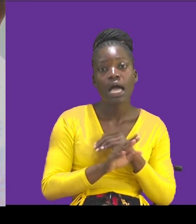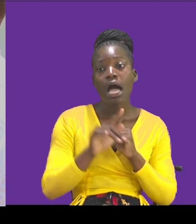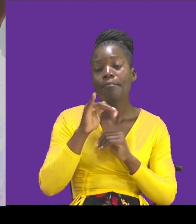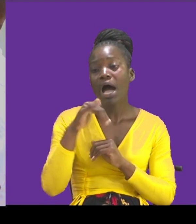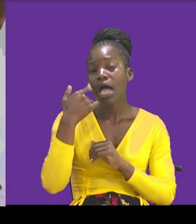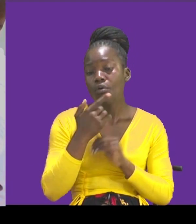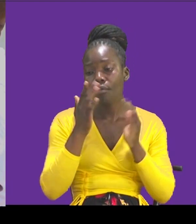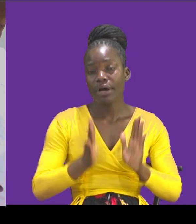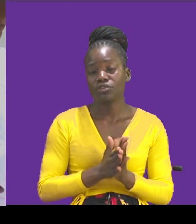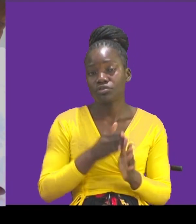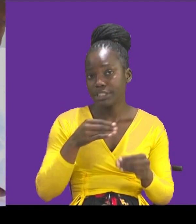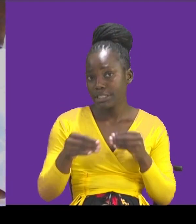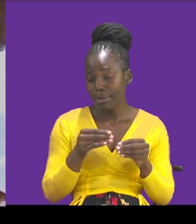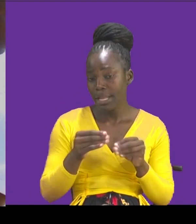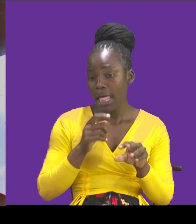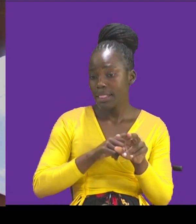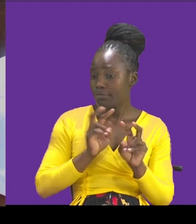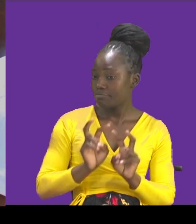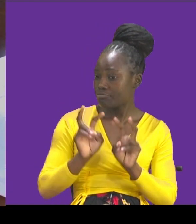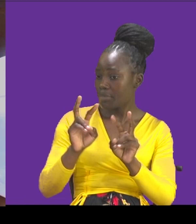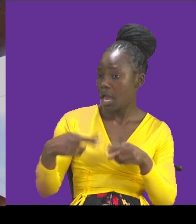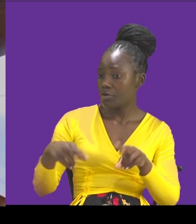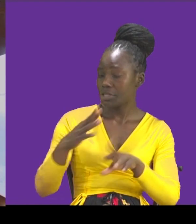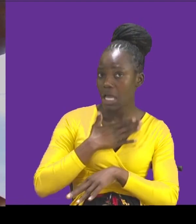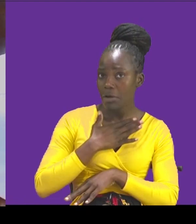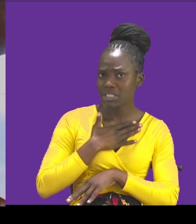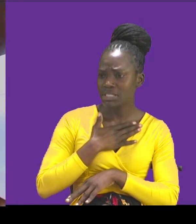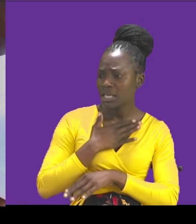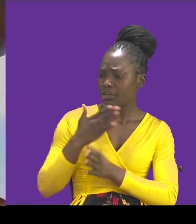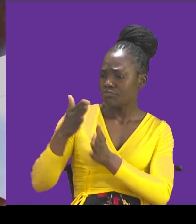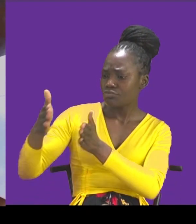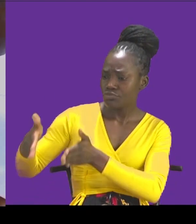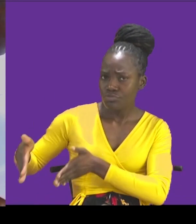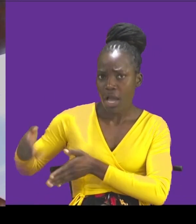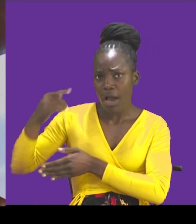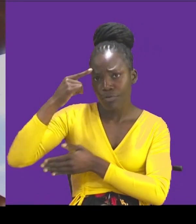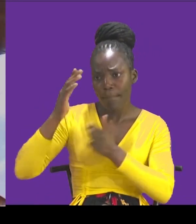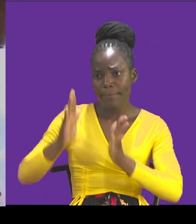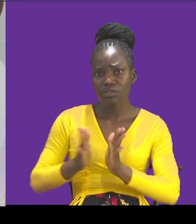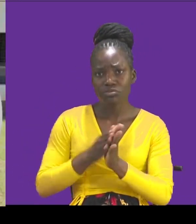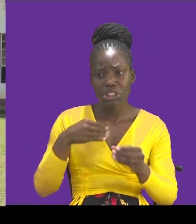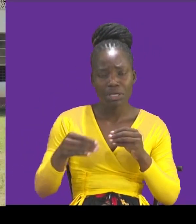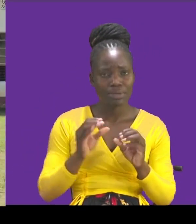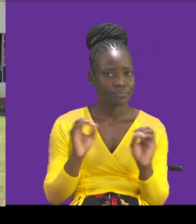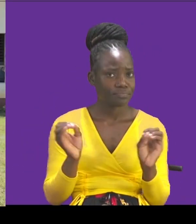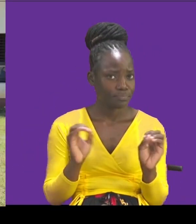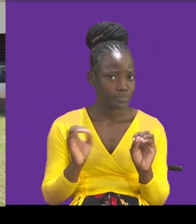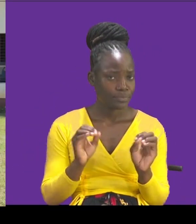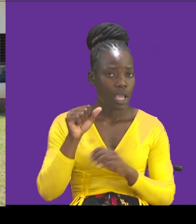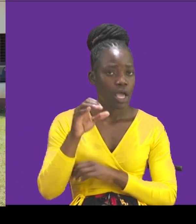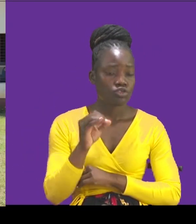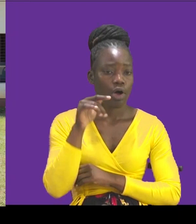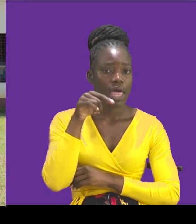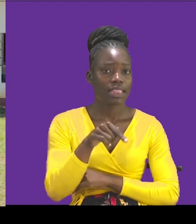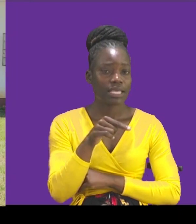with disabilities. When you look at our roads, there are no pavement, there are no parking sites for people living with disabilities. So in